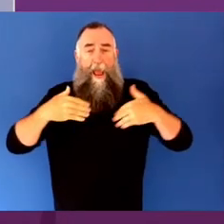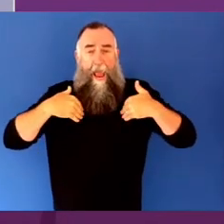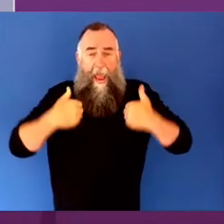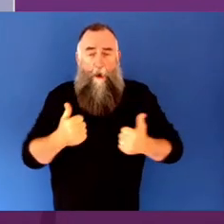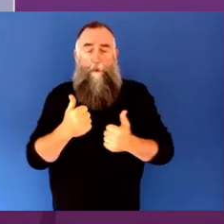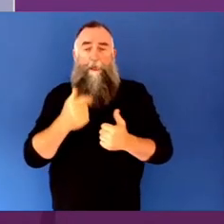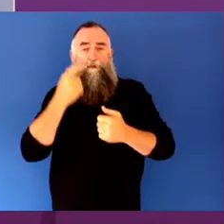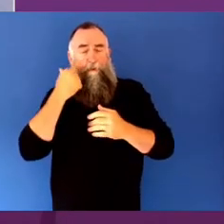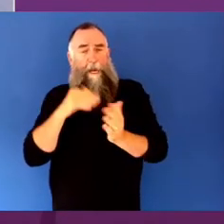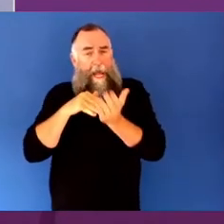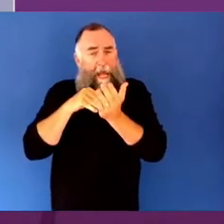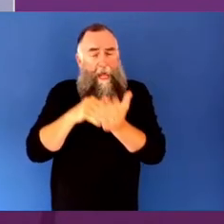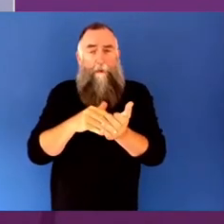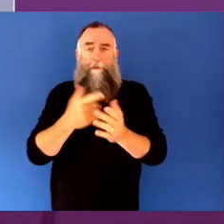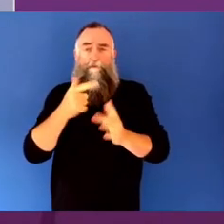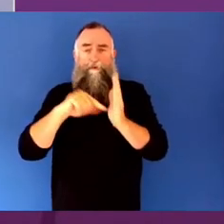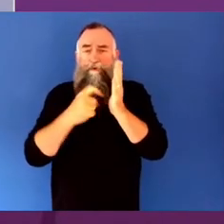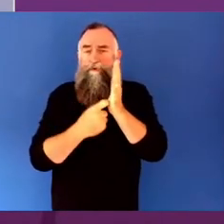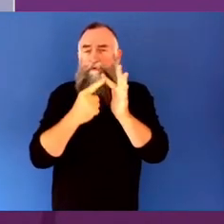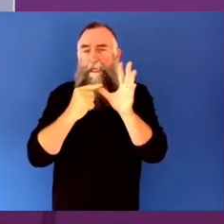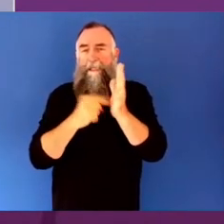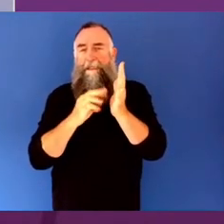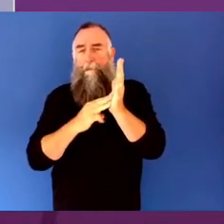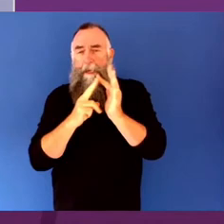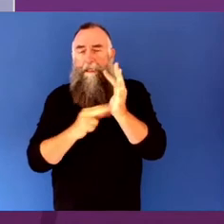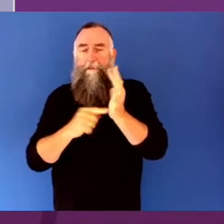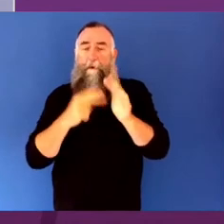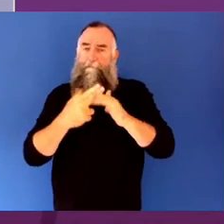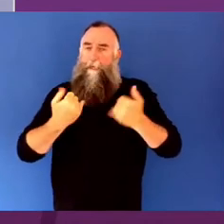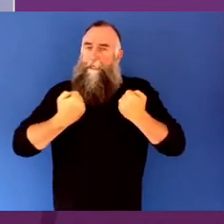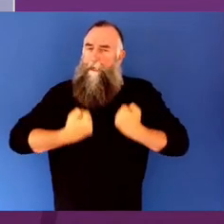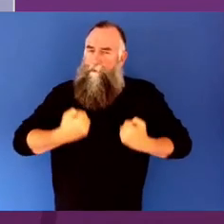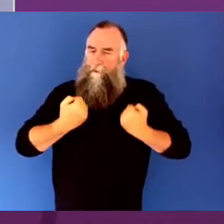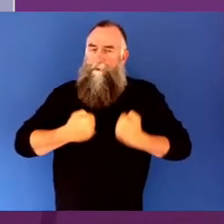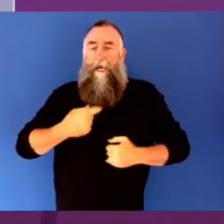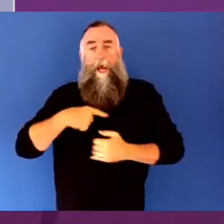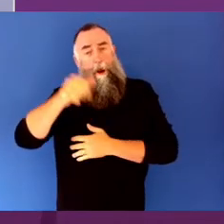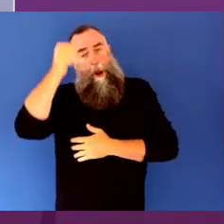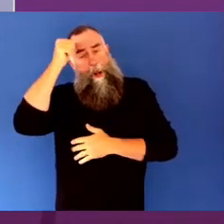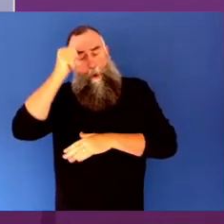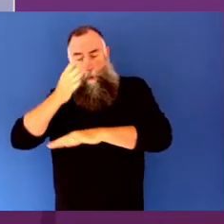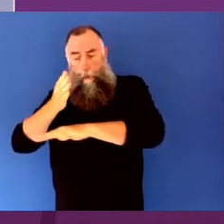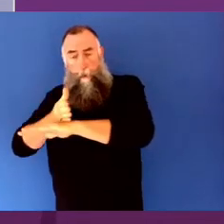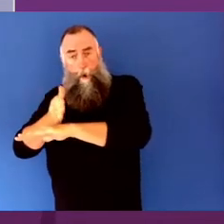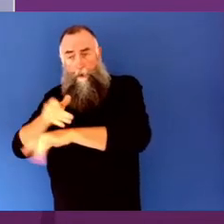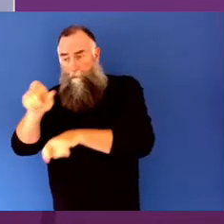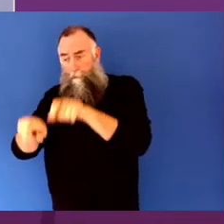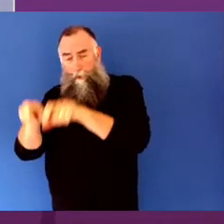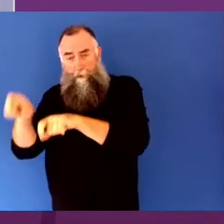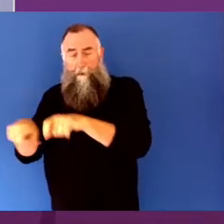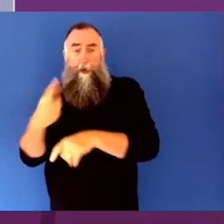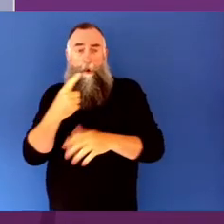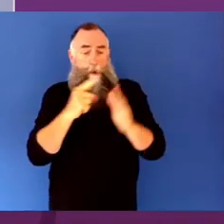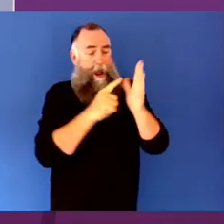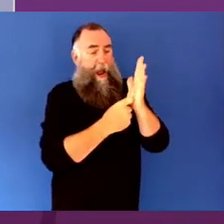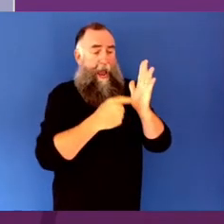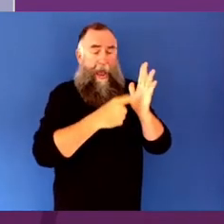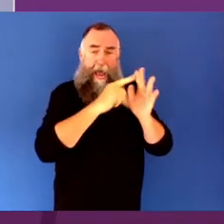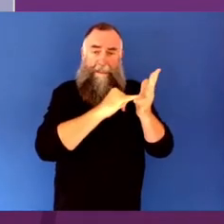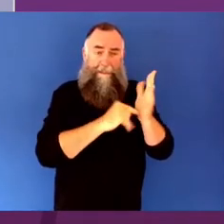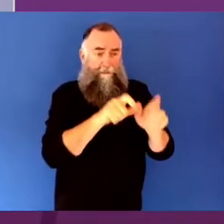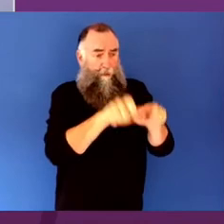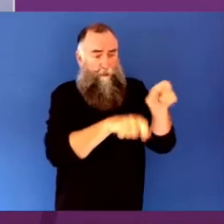but also how artists and arts workers have experienced high rates of mental ill health as a result of recurrent